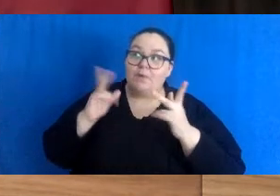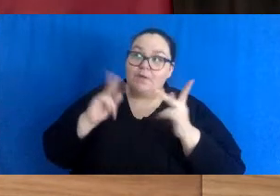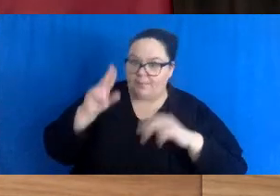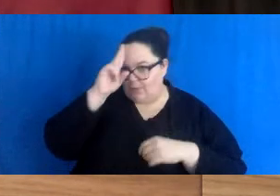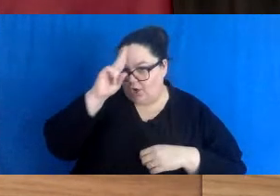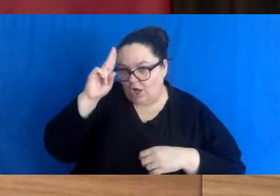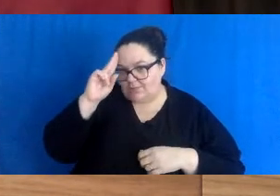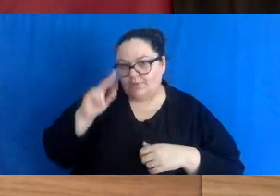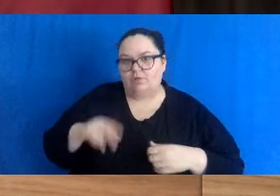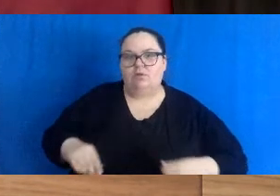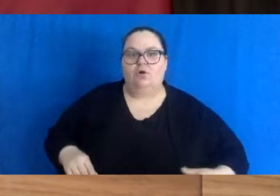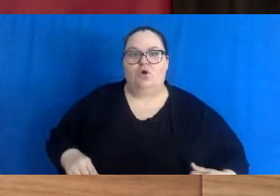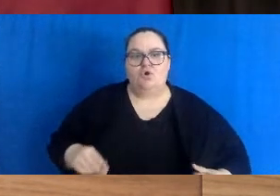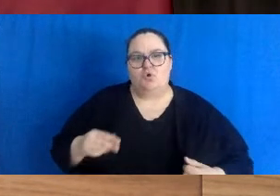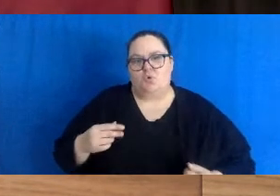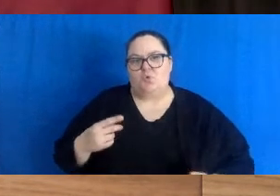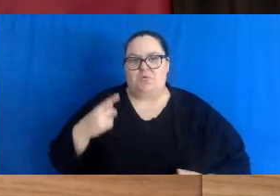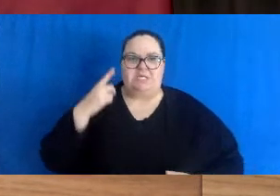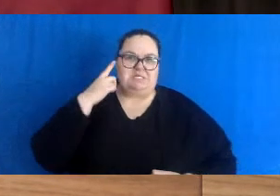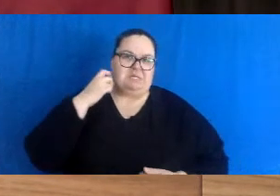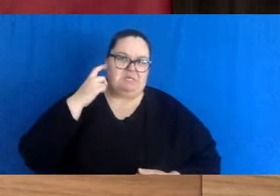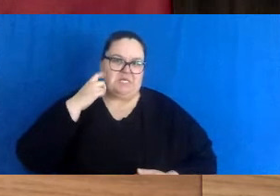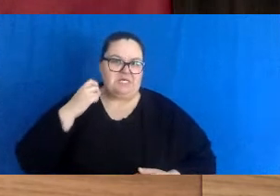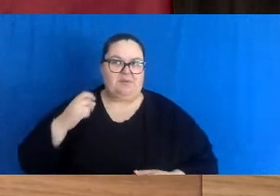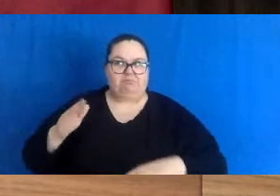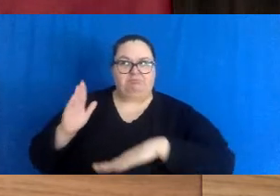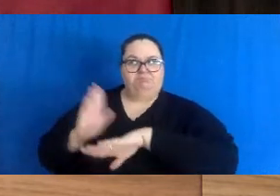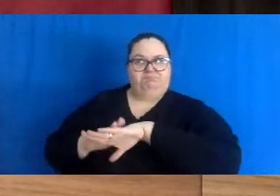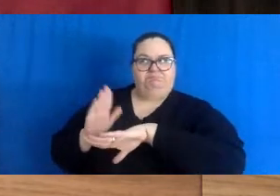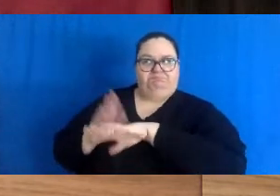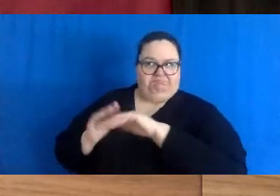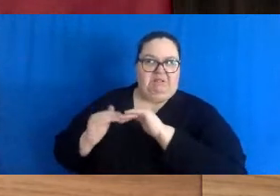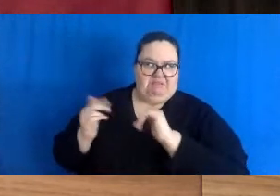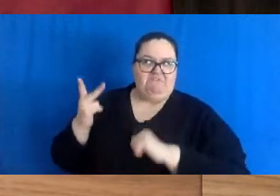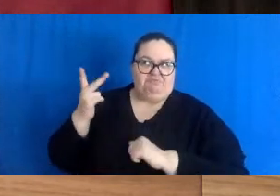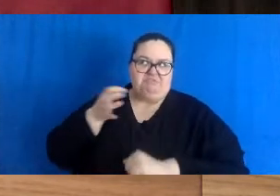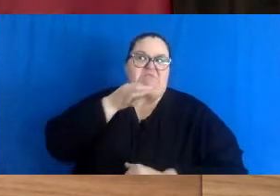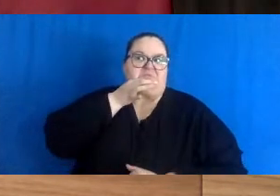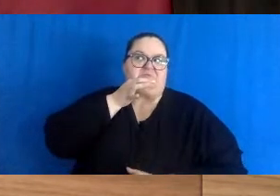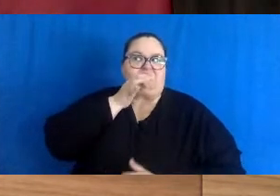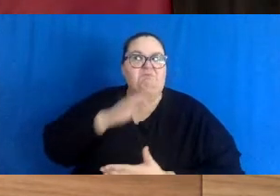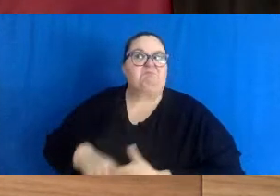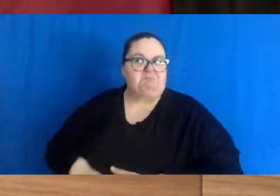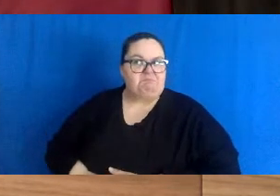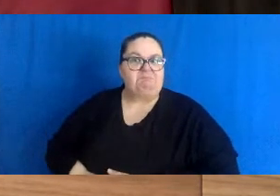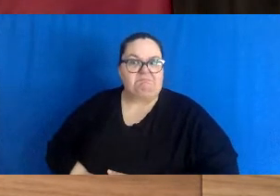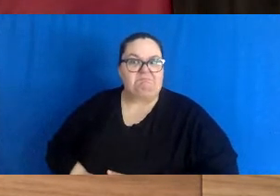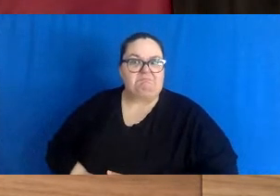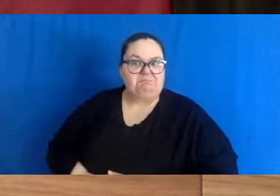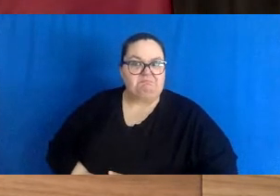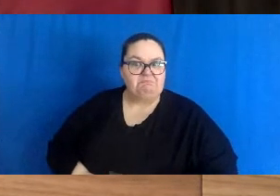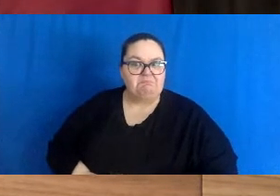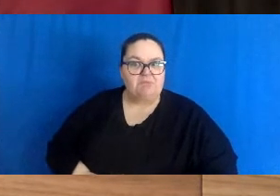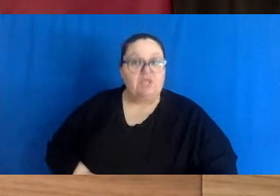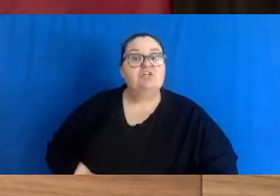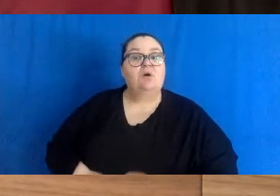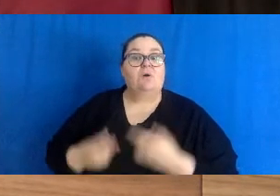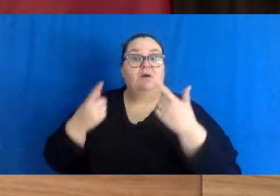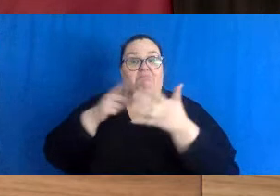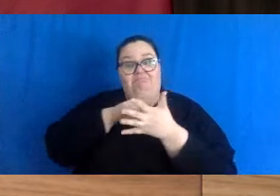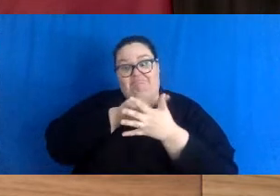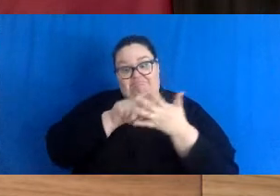suspected that we would need to be in level three and forewarned department of health people and others and so now we reached those triggers